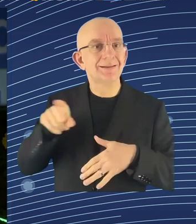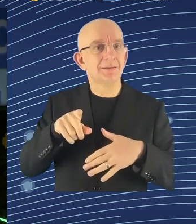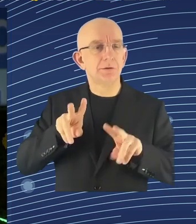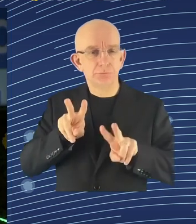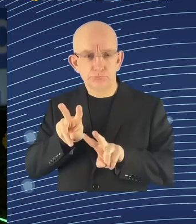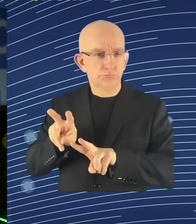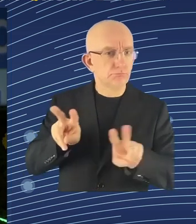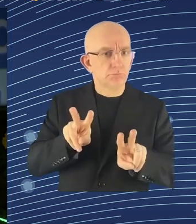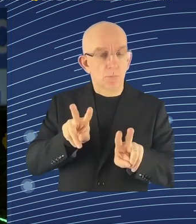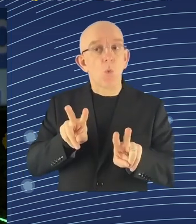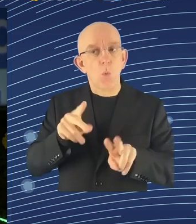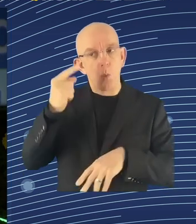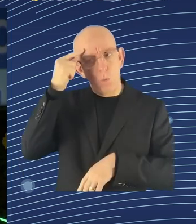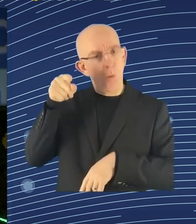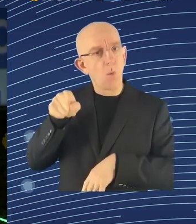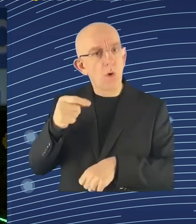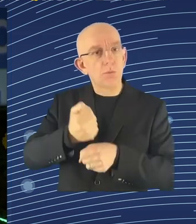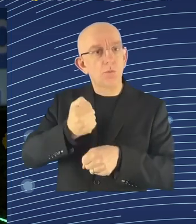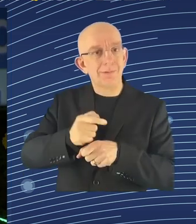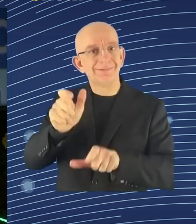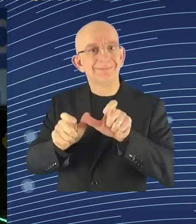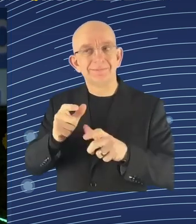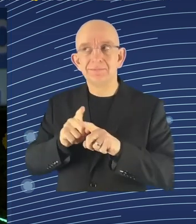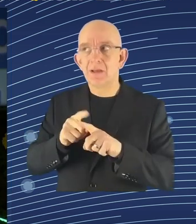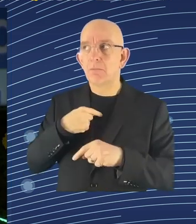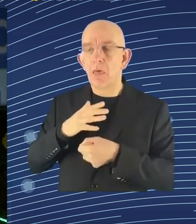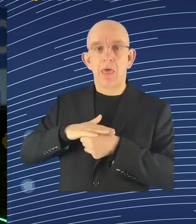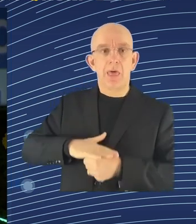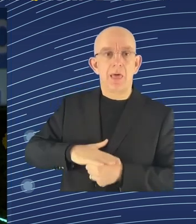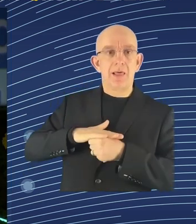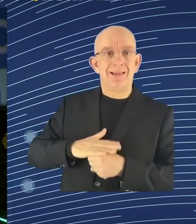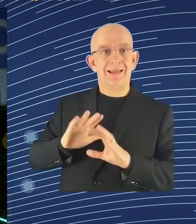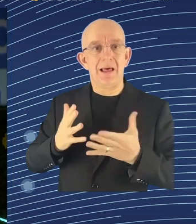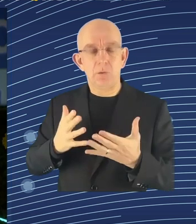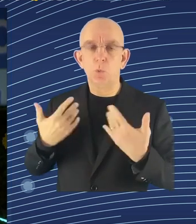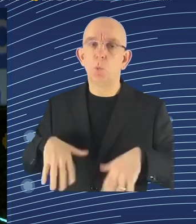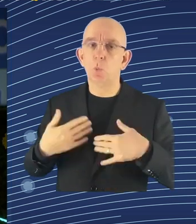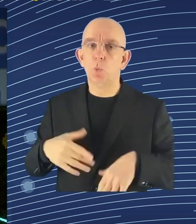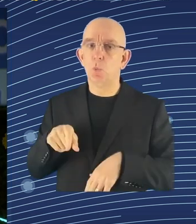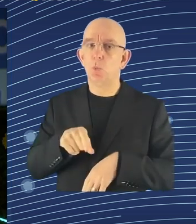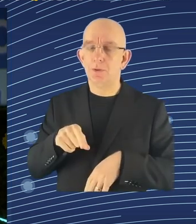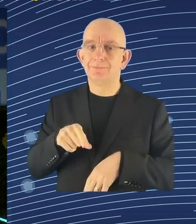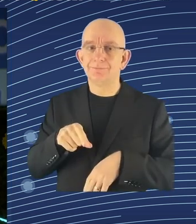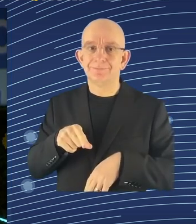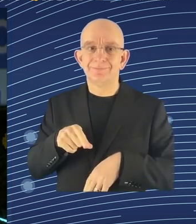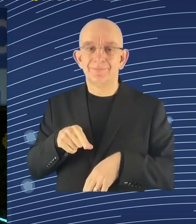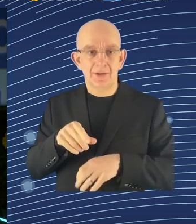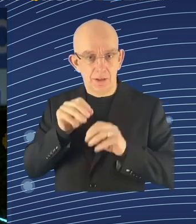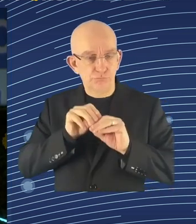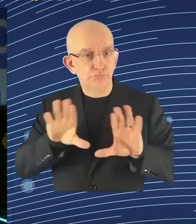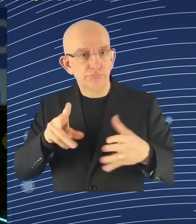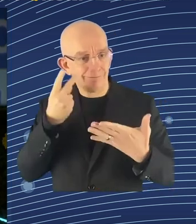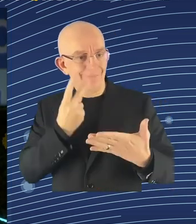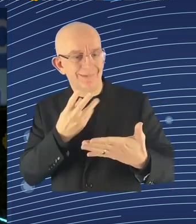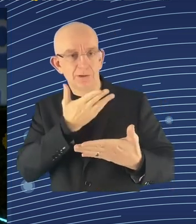by Amazon in the United States to measure the productivity of their workers, which is surely something we cannot accept in the European Union.